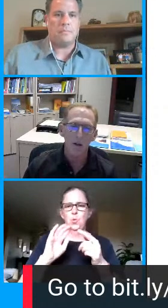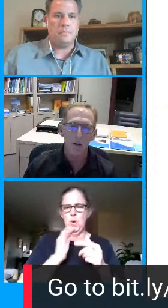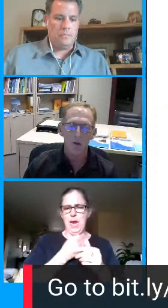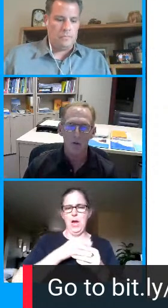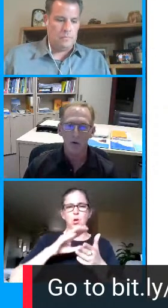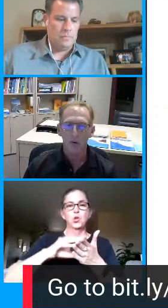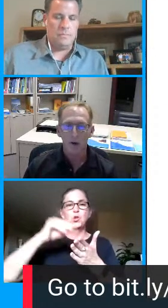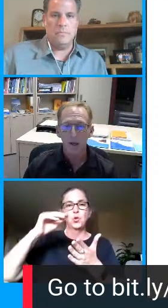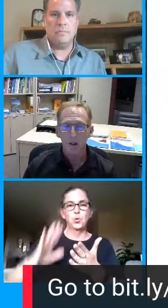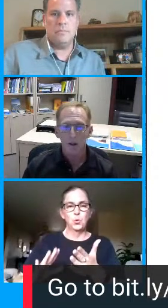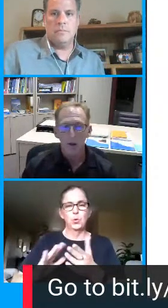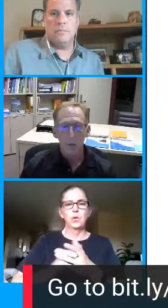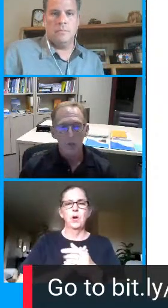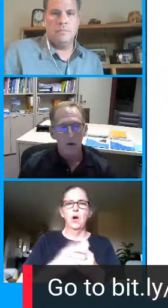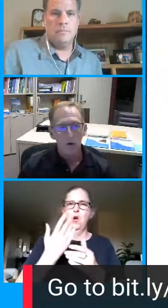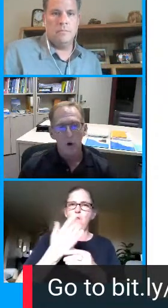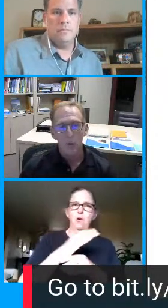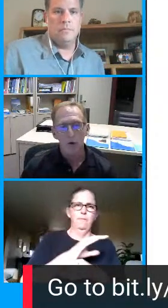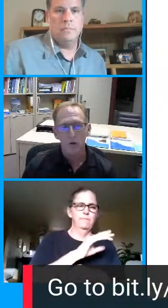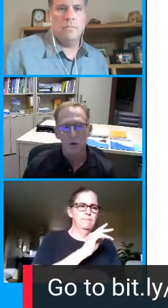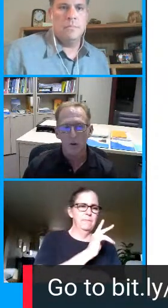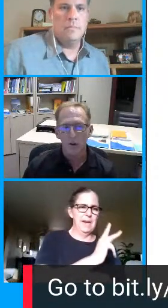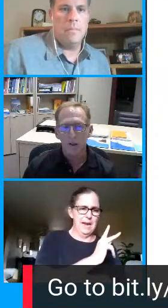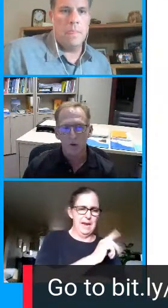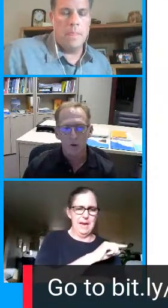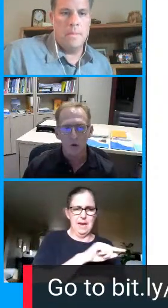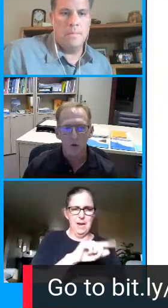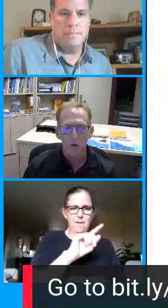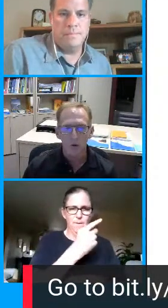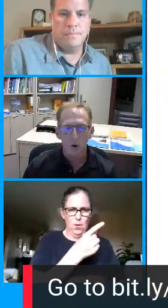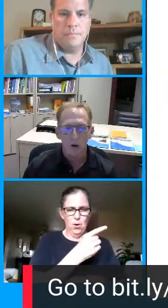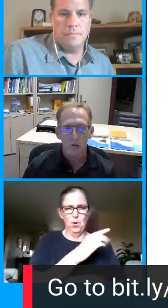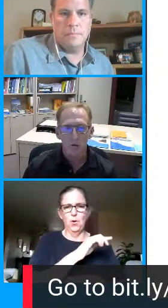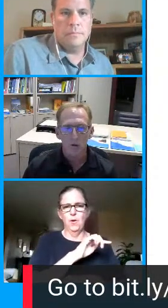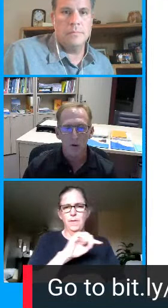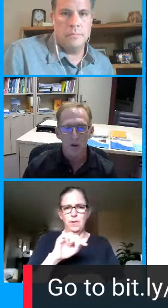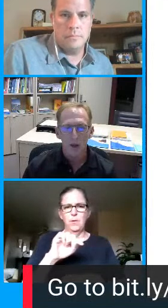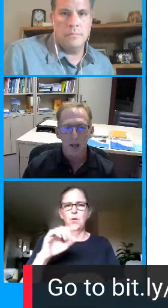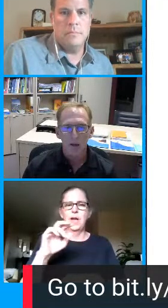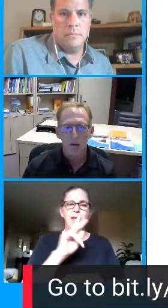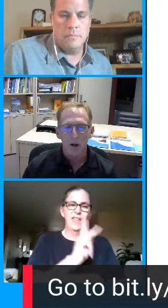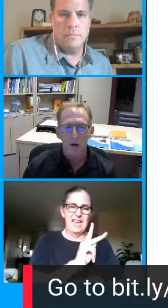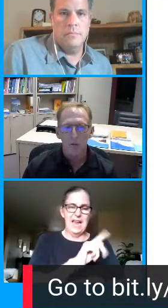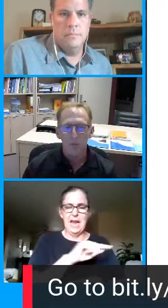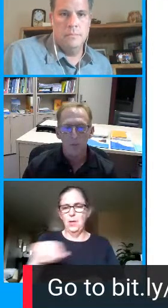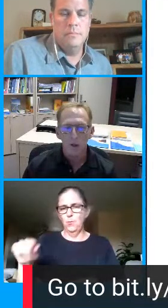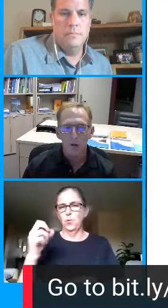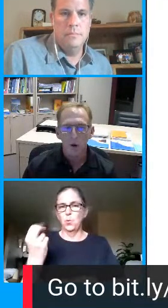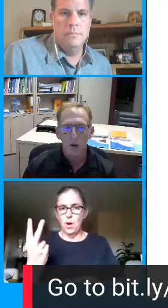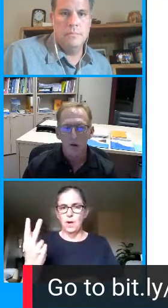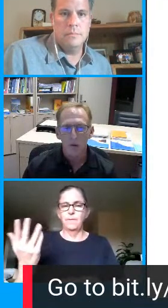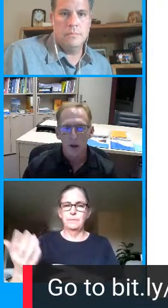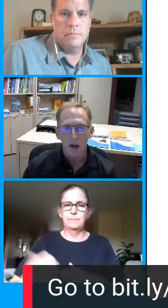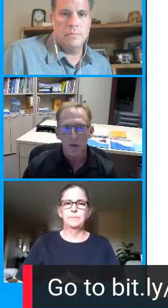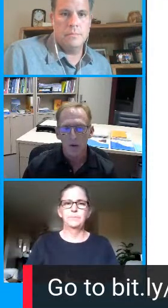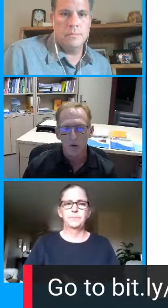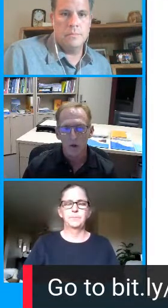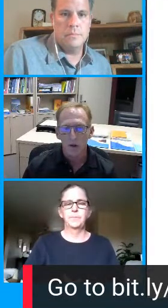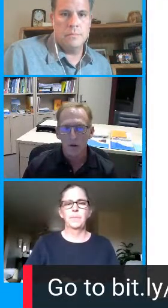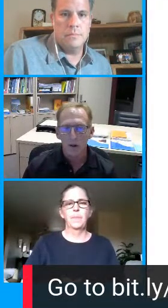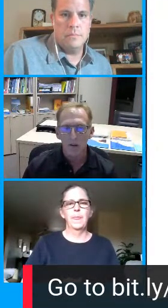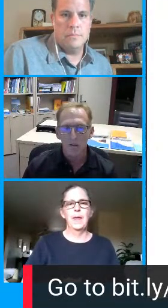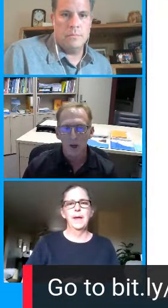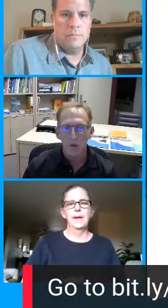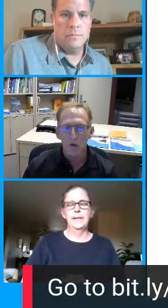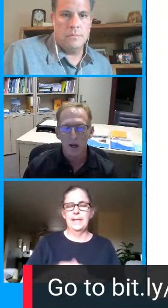tk first grade chromebooks for grades 2 through 12 and um as well as access